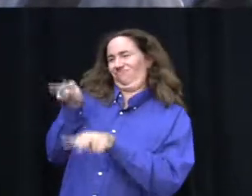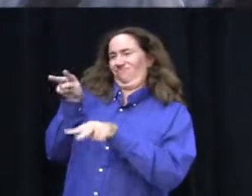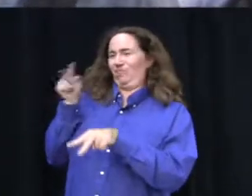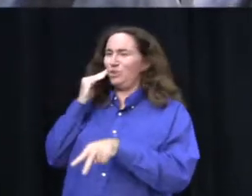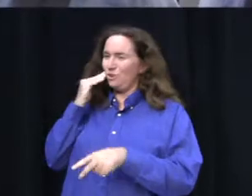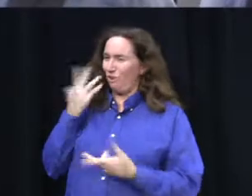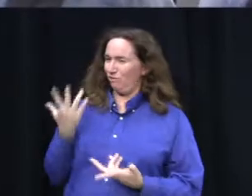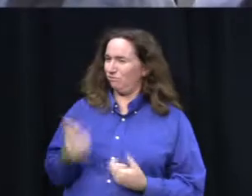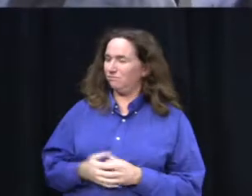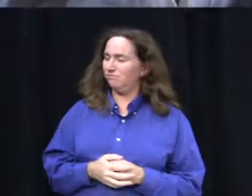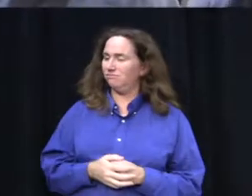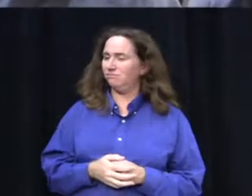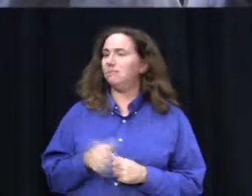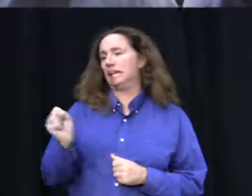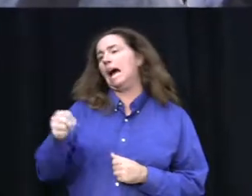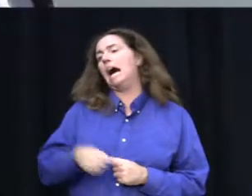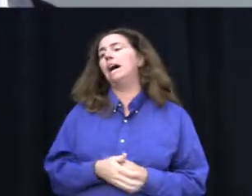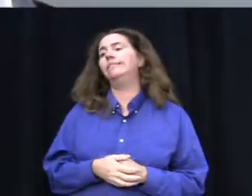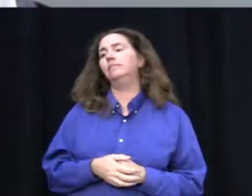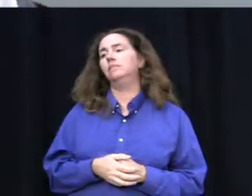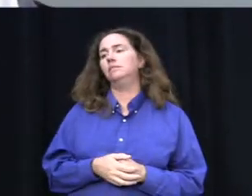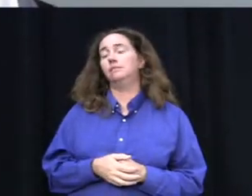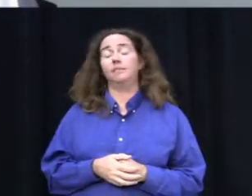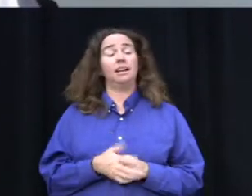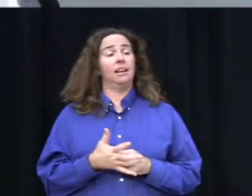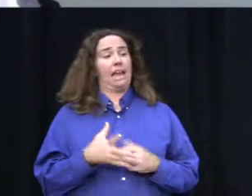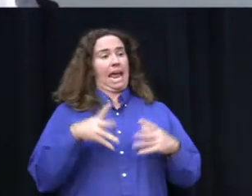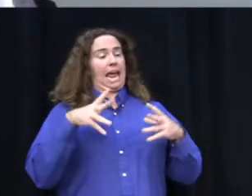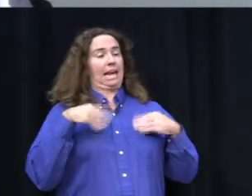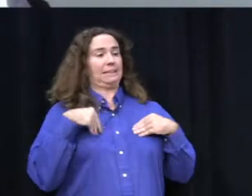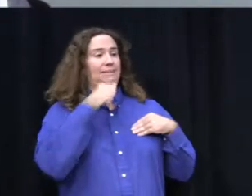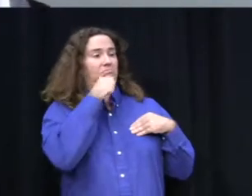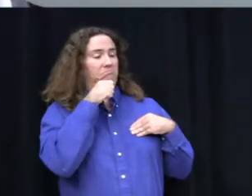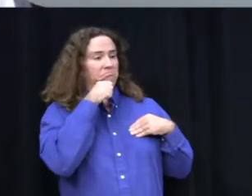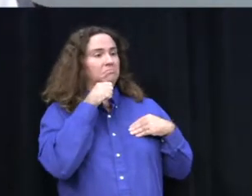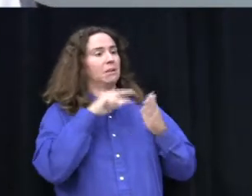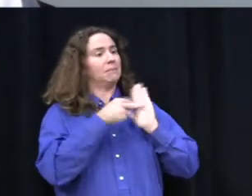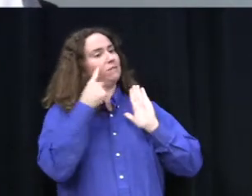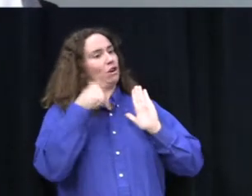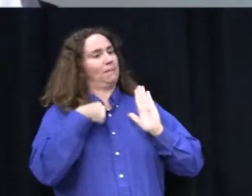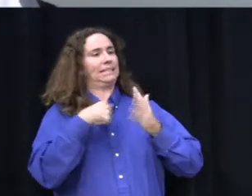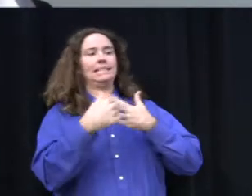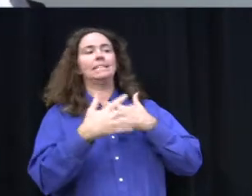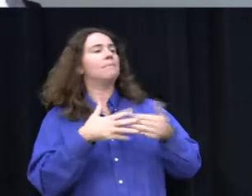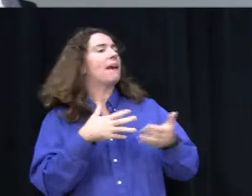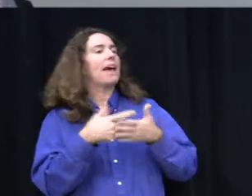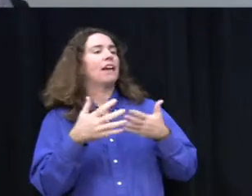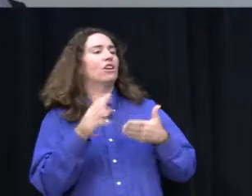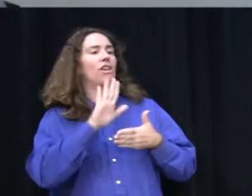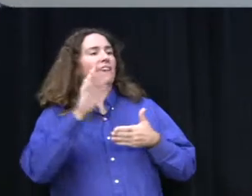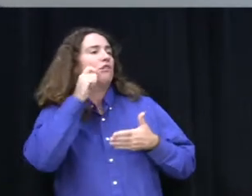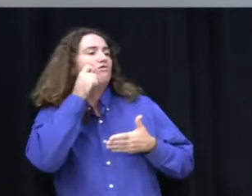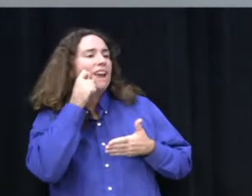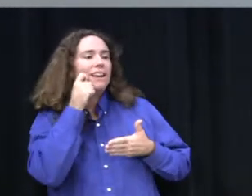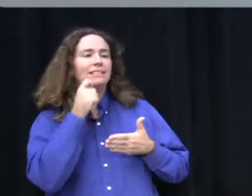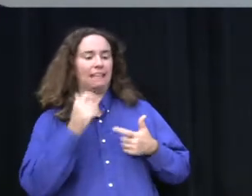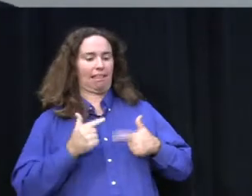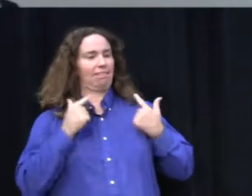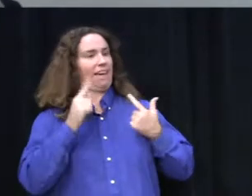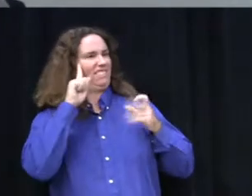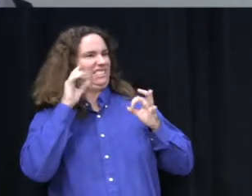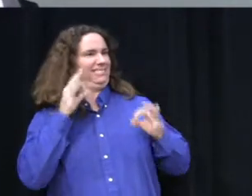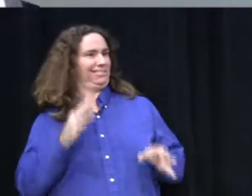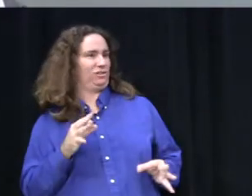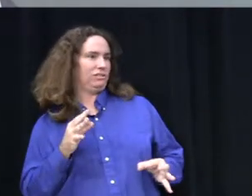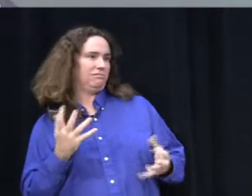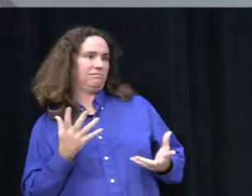anything. Yeah. Tolerance and acceptance means to me that no matter what anybody's race or life choice or